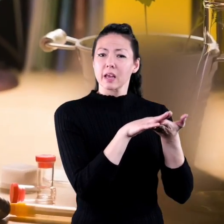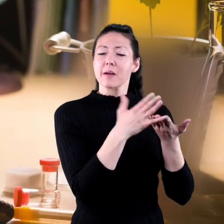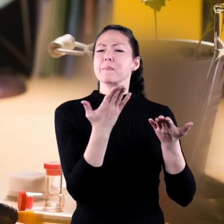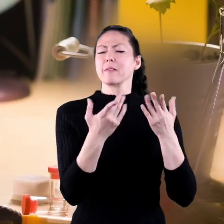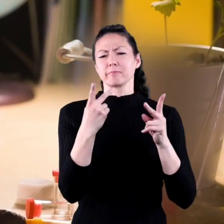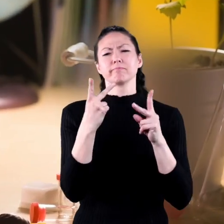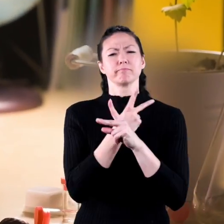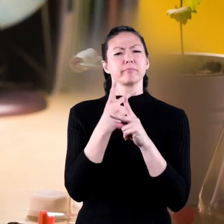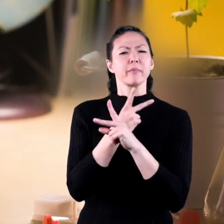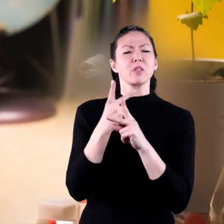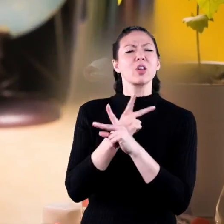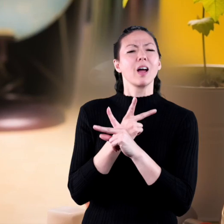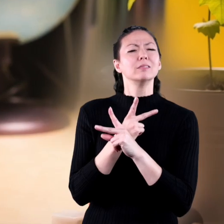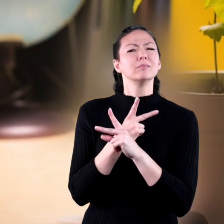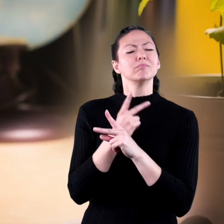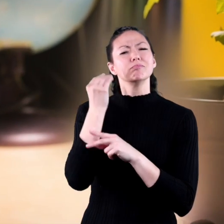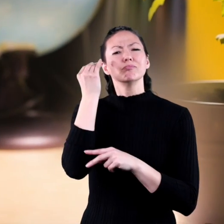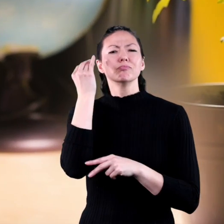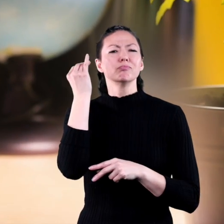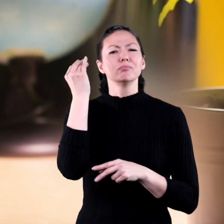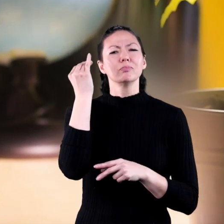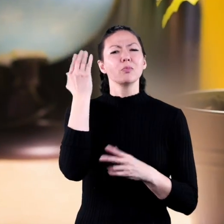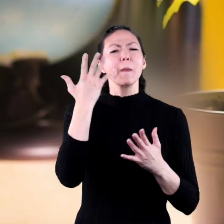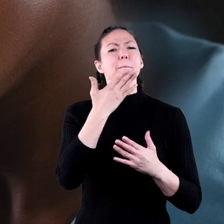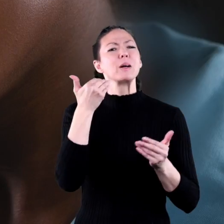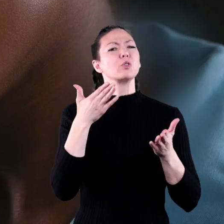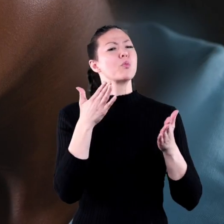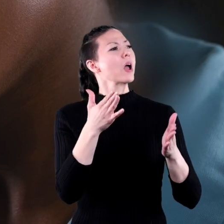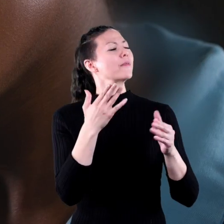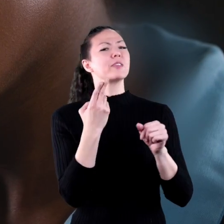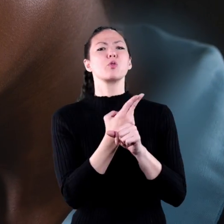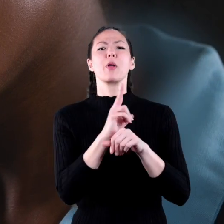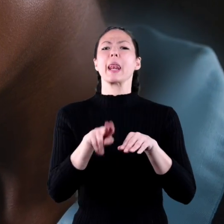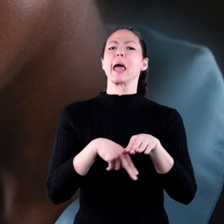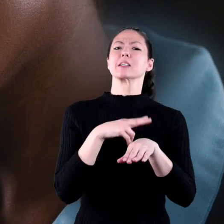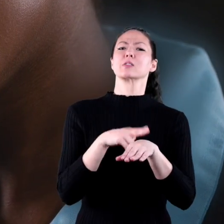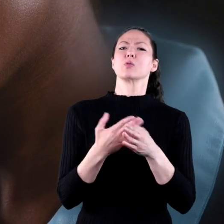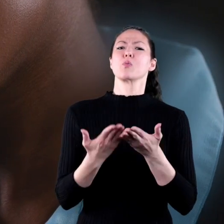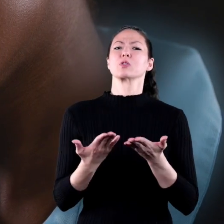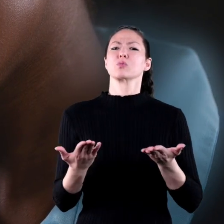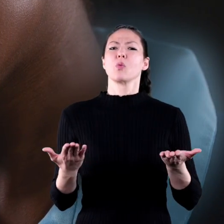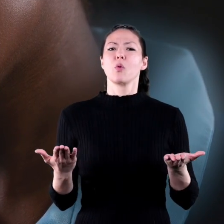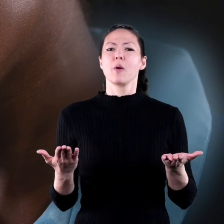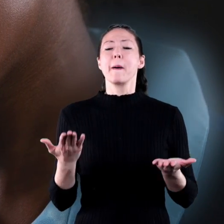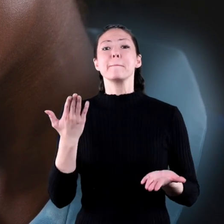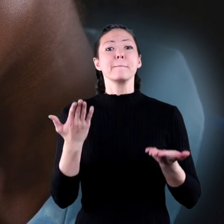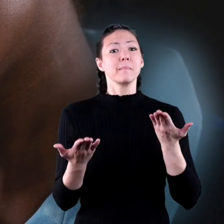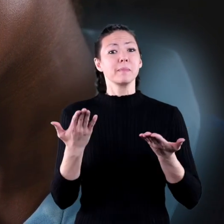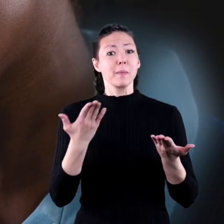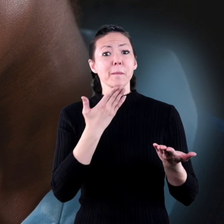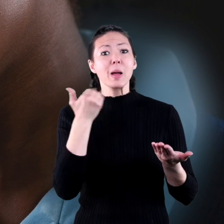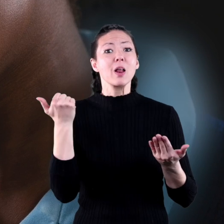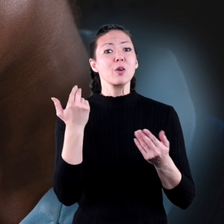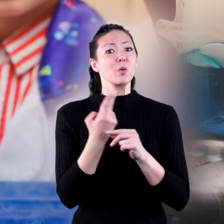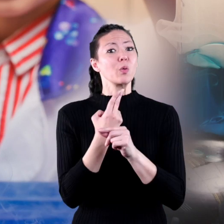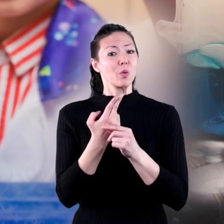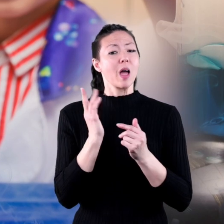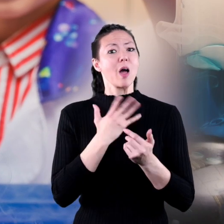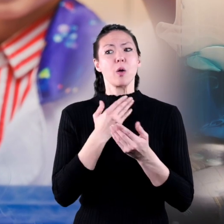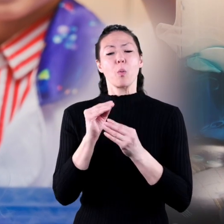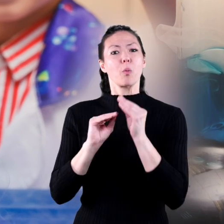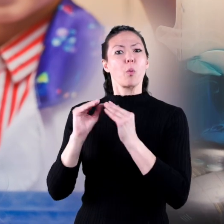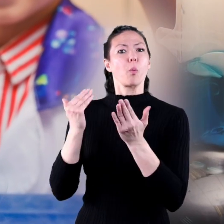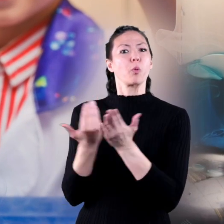You just may be the one to figure out a better way to use our natural resources. Maybe a better way